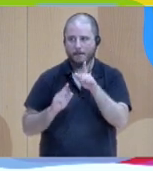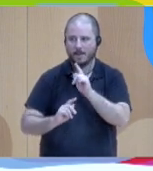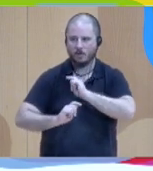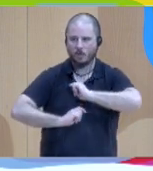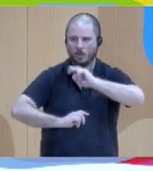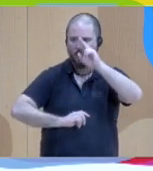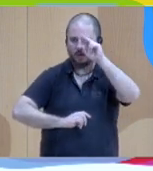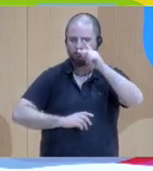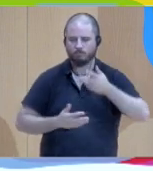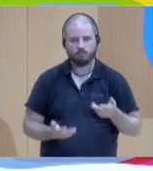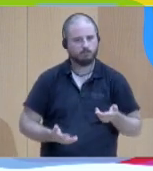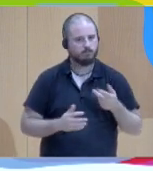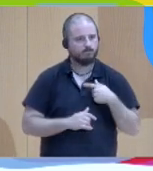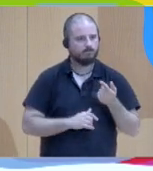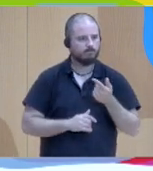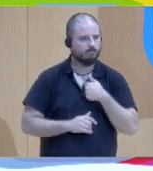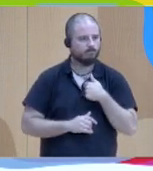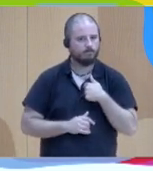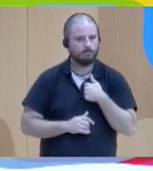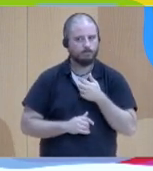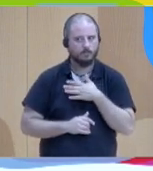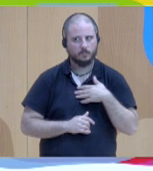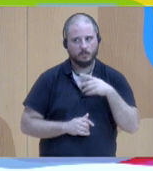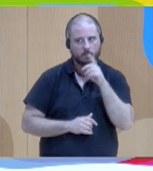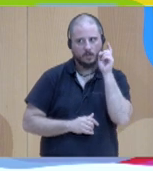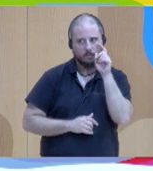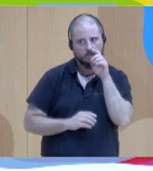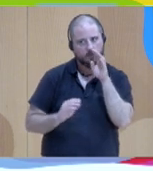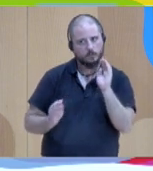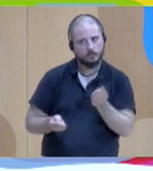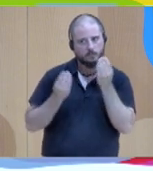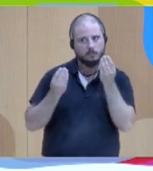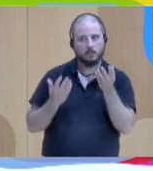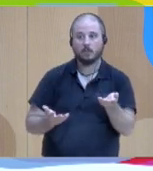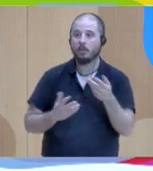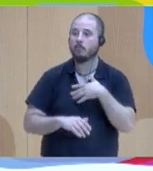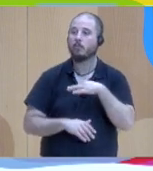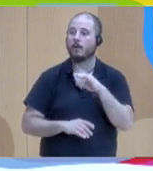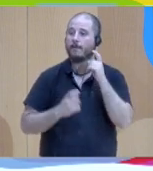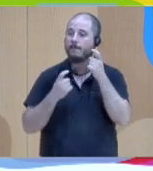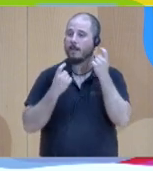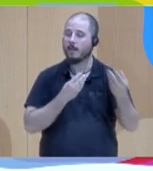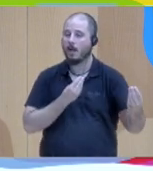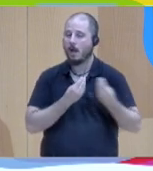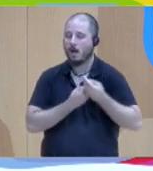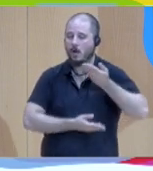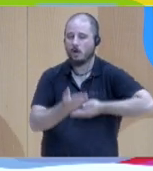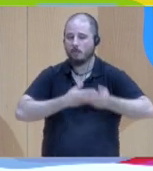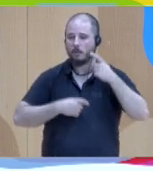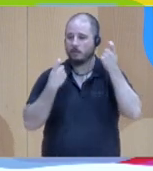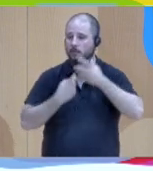be a better teacher for the child can we try something together okay no blaming